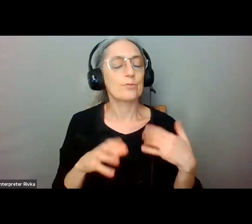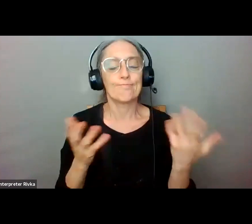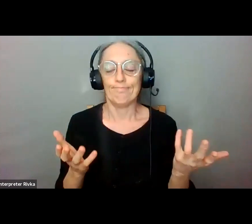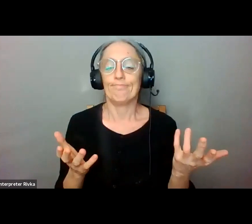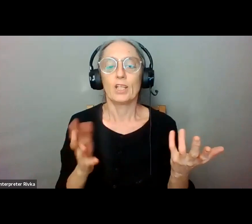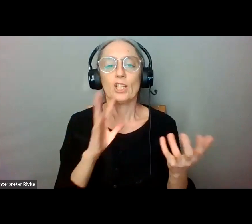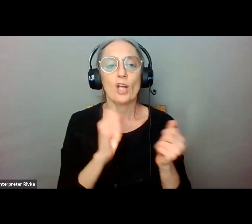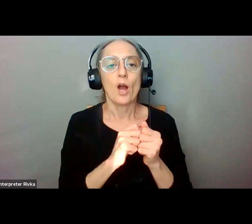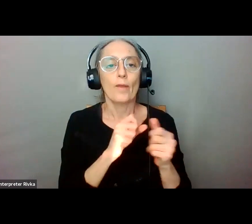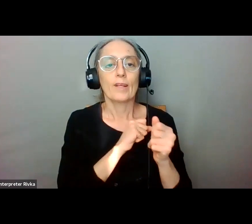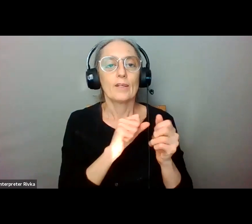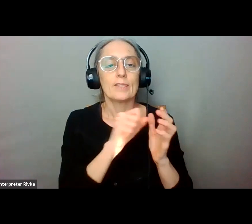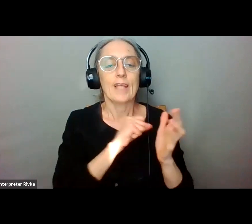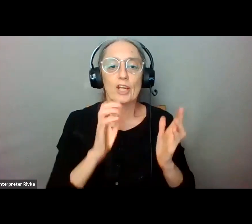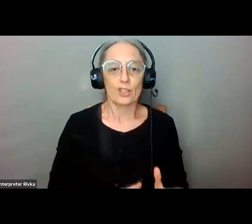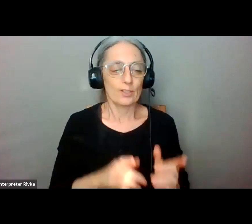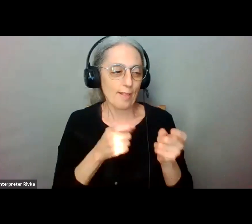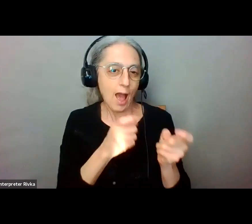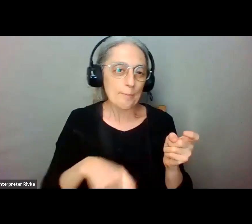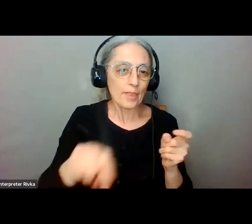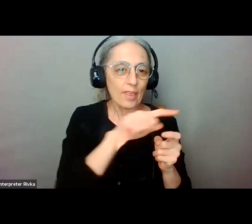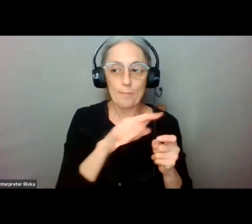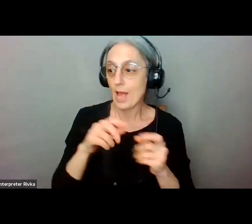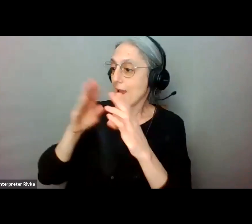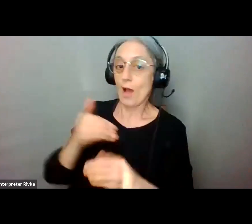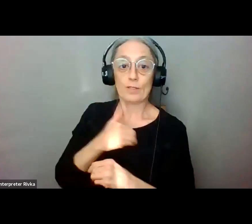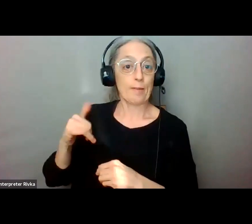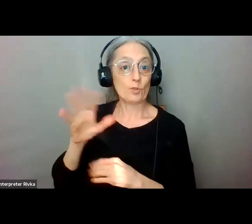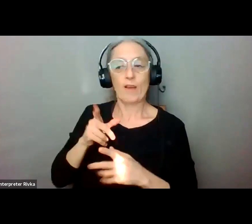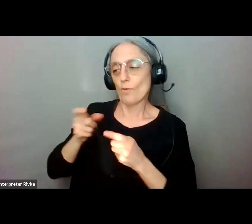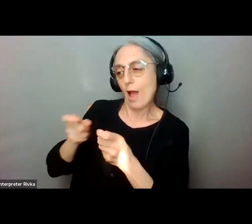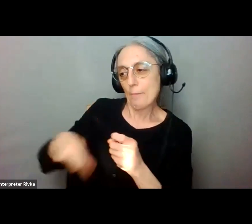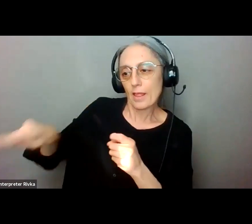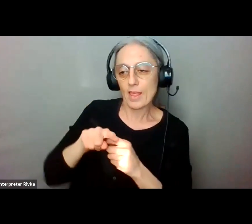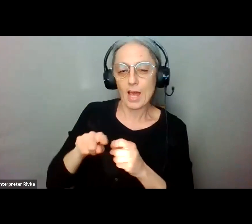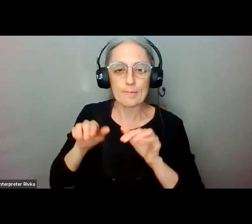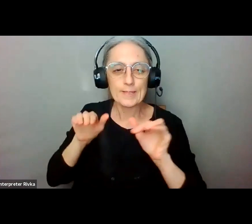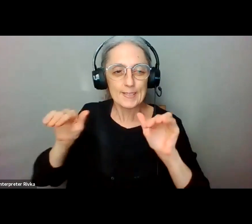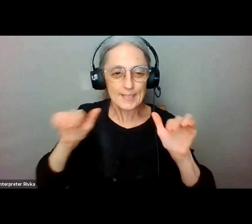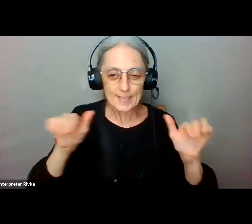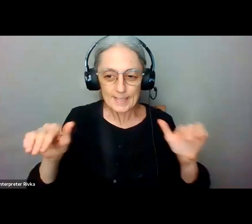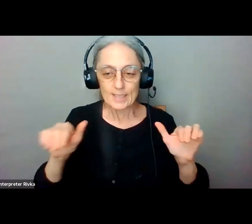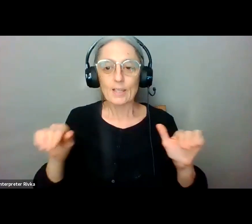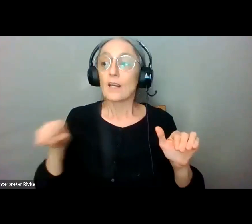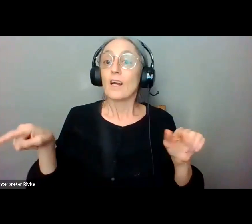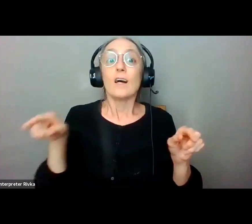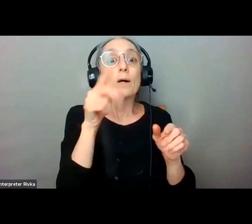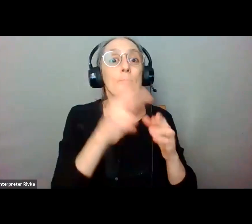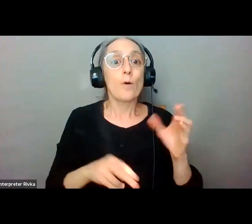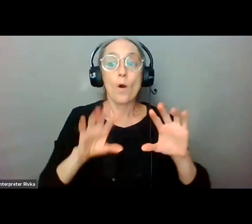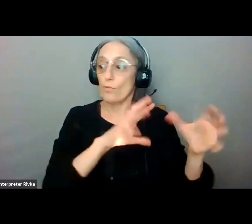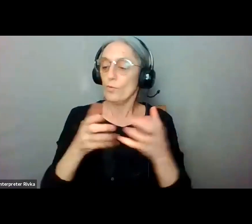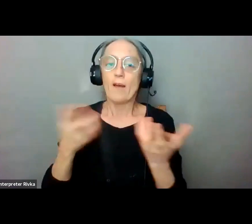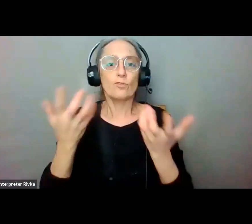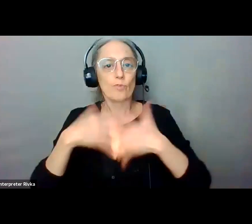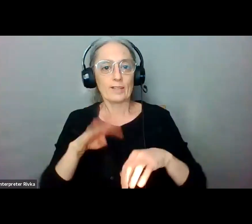and members of the house because they will probably have to reconcile a bill and come up with a final number so we need to